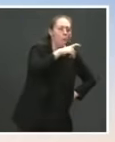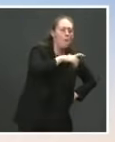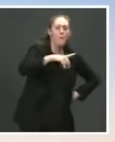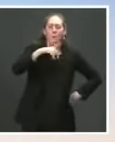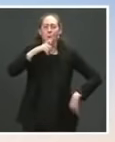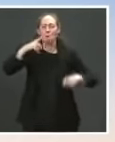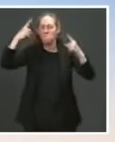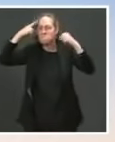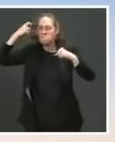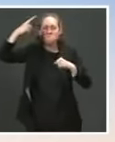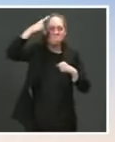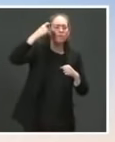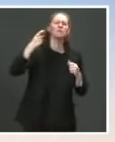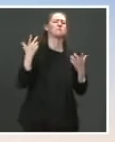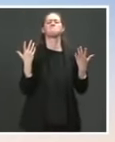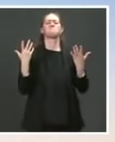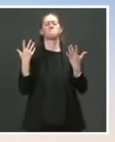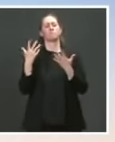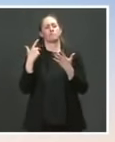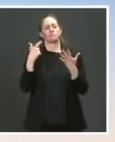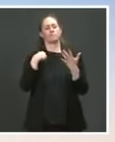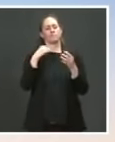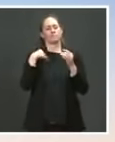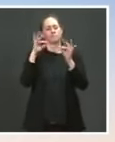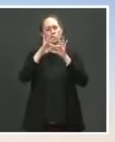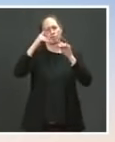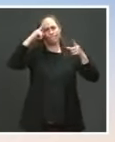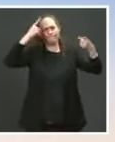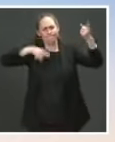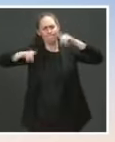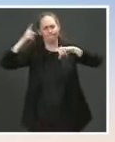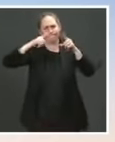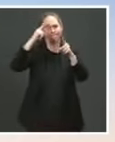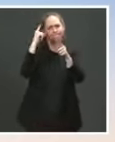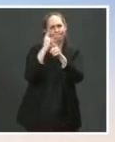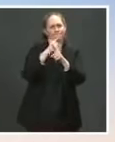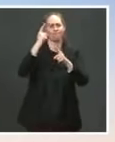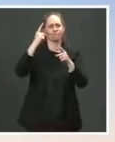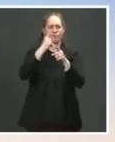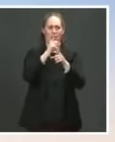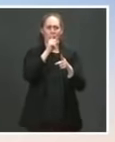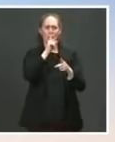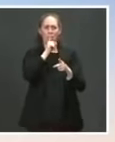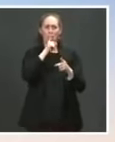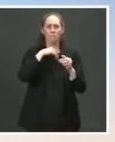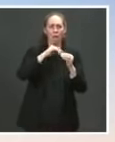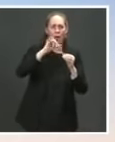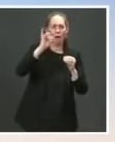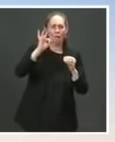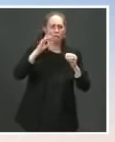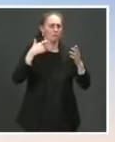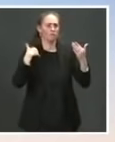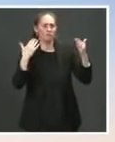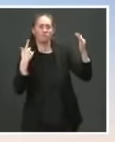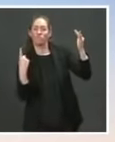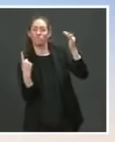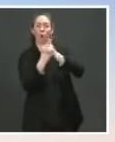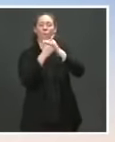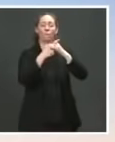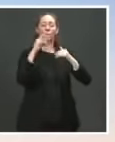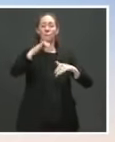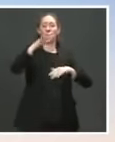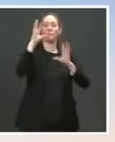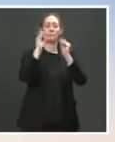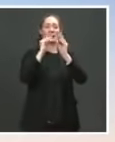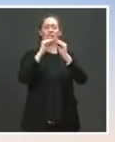is, of course, on the diplomatic path forward. We've not been given any indication that attendance at the discussions and that will